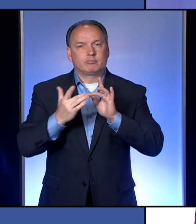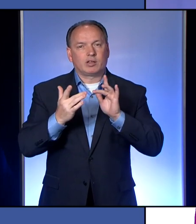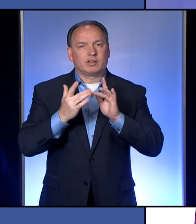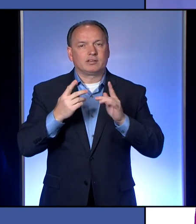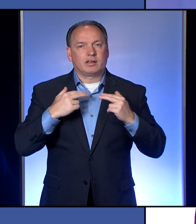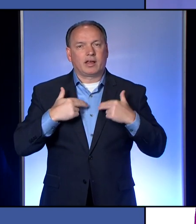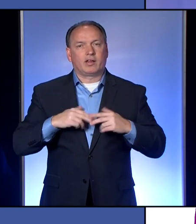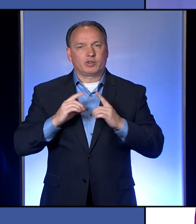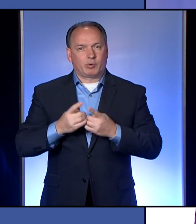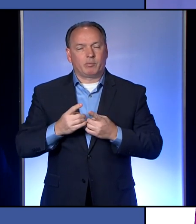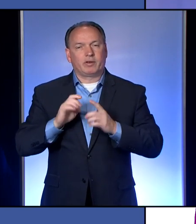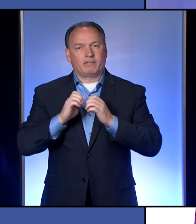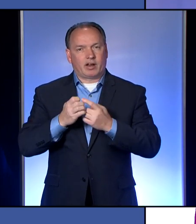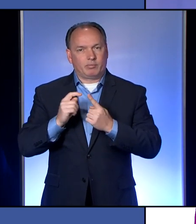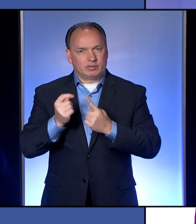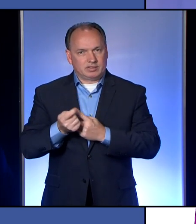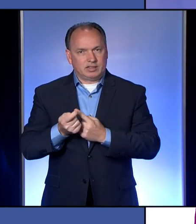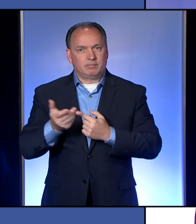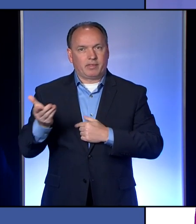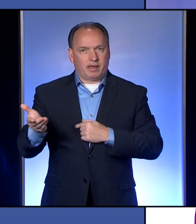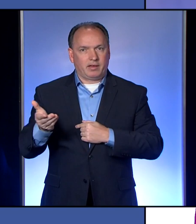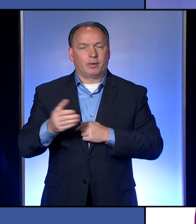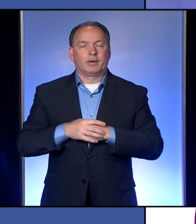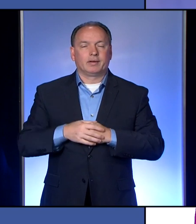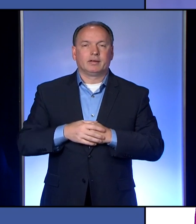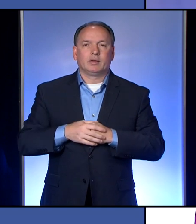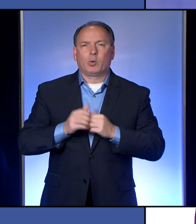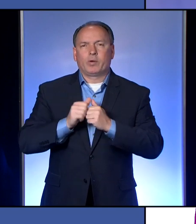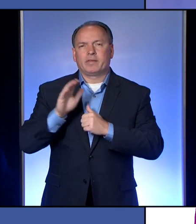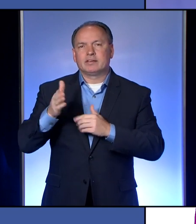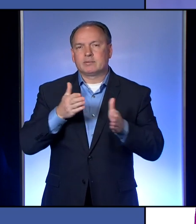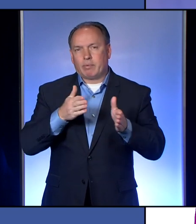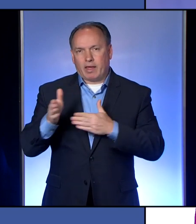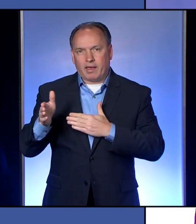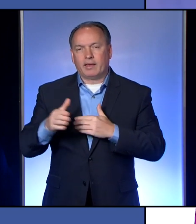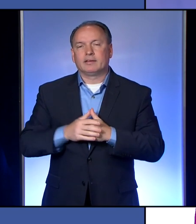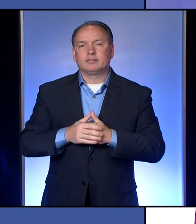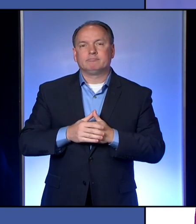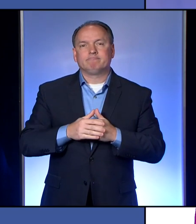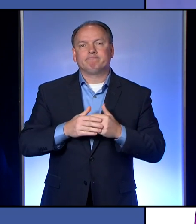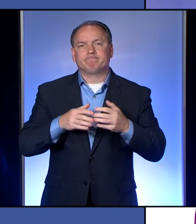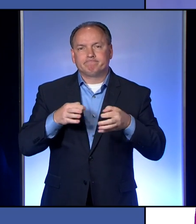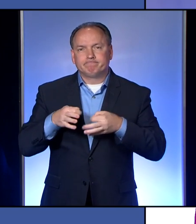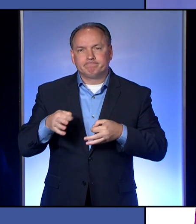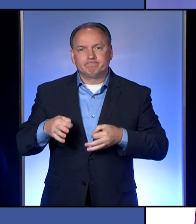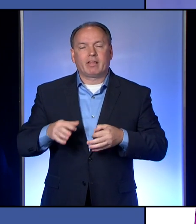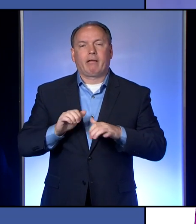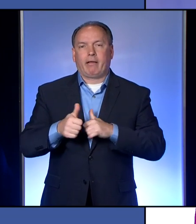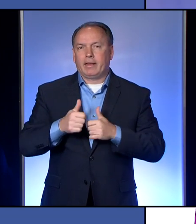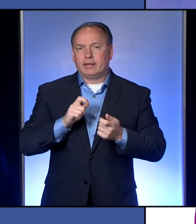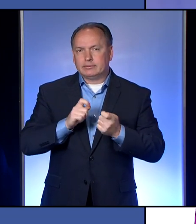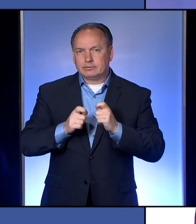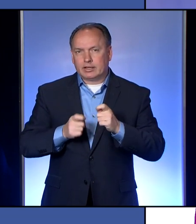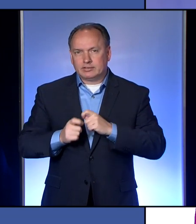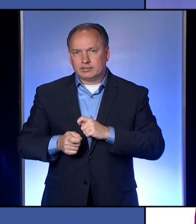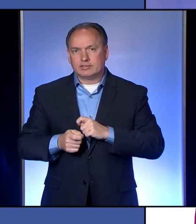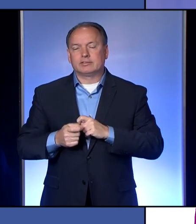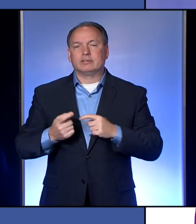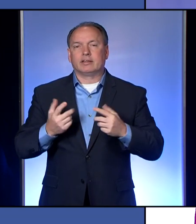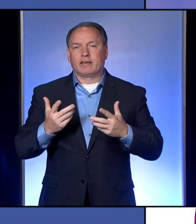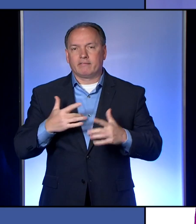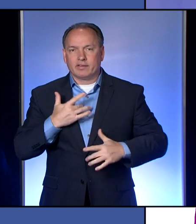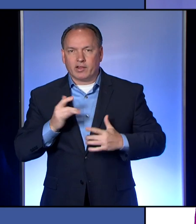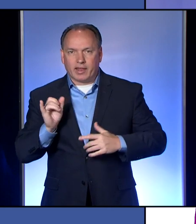the environmental team at the health department with his plan and just to get any tweaking done to that plan that they feel